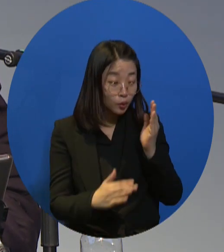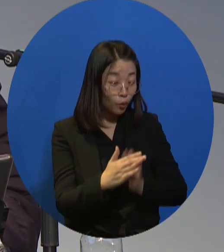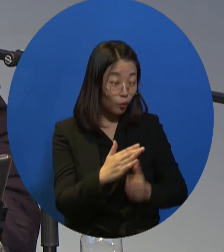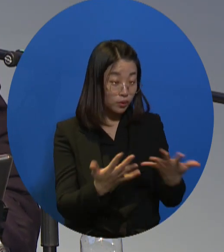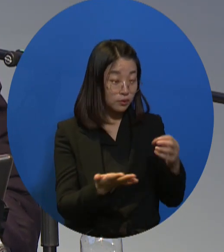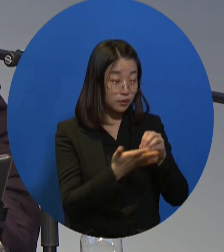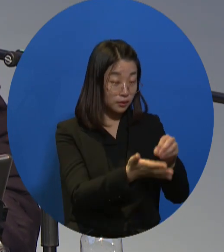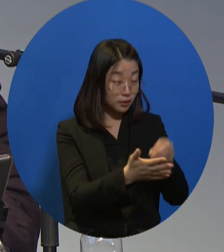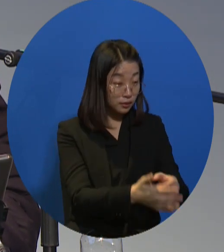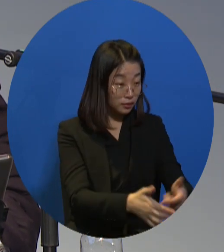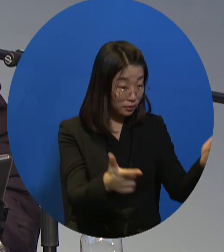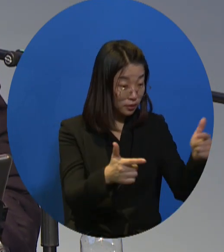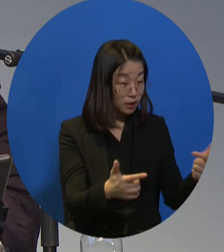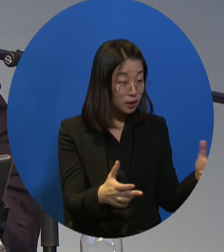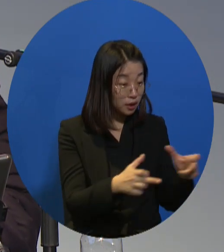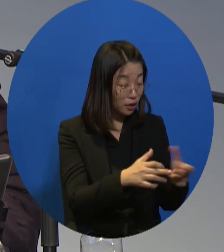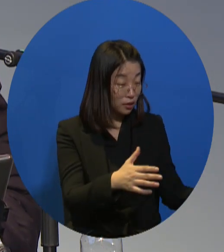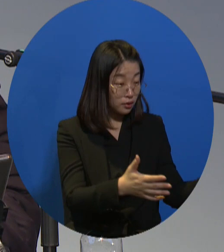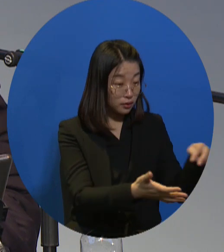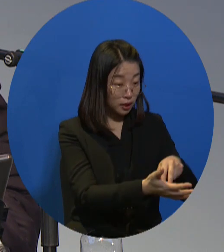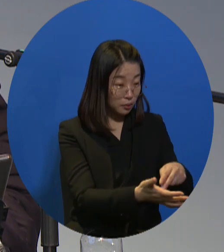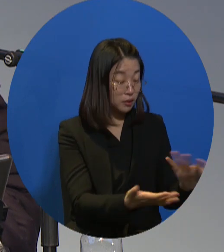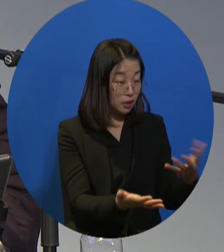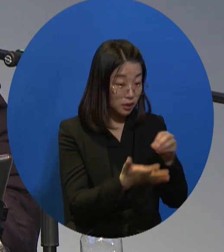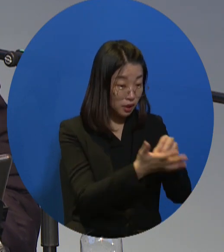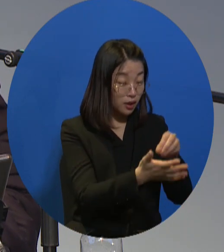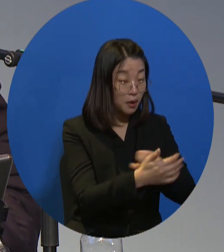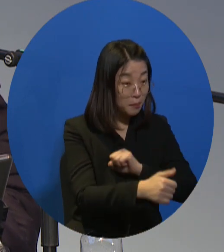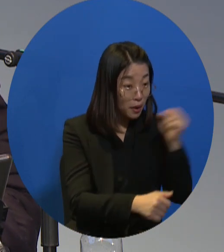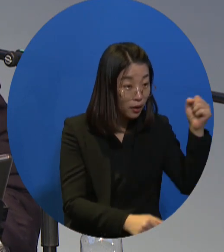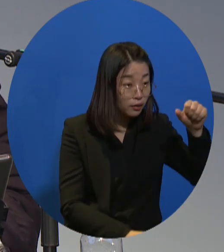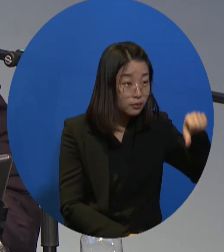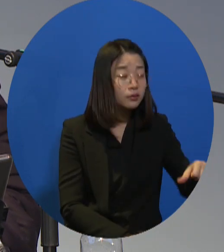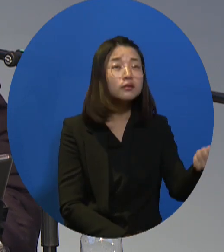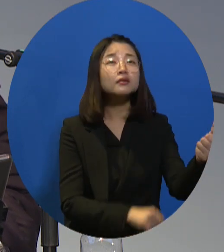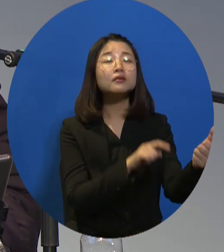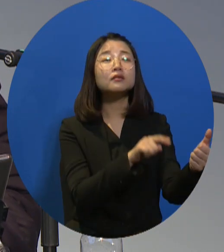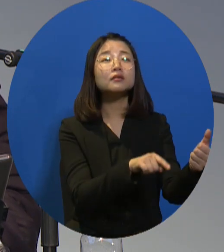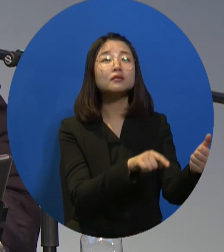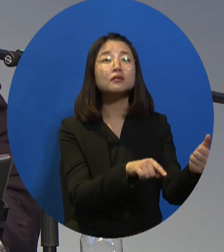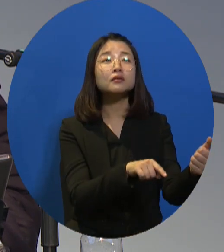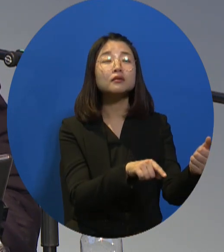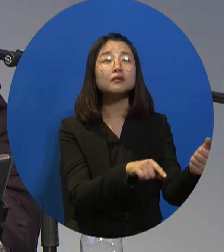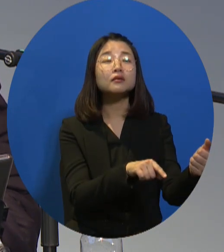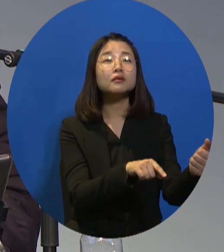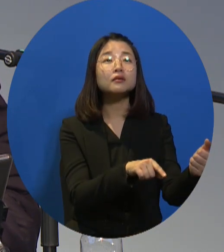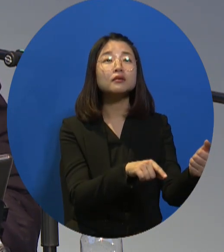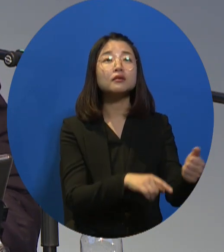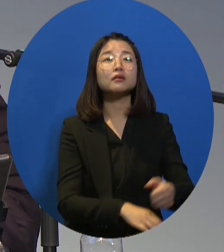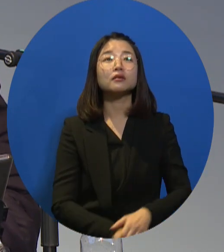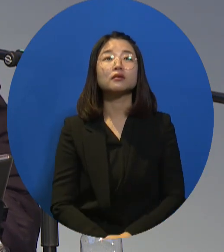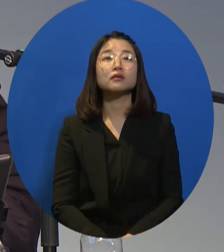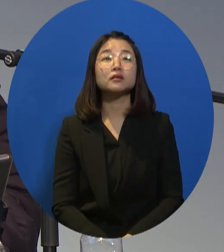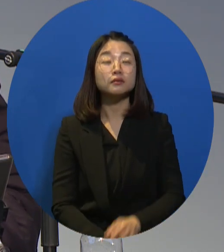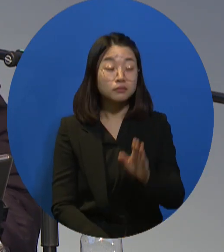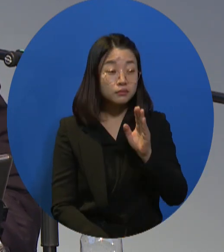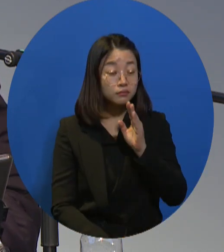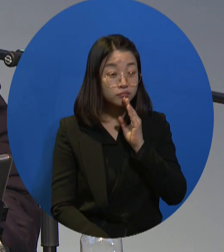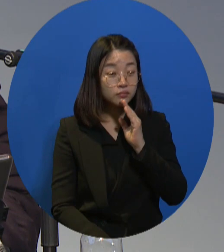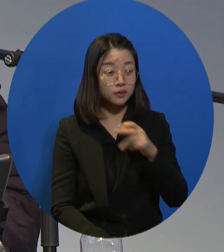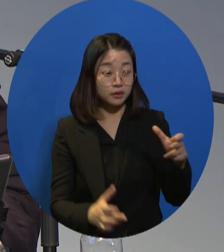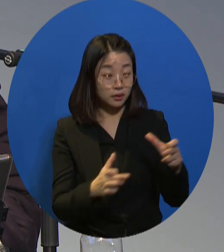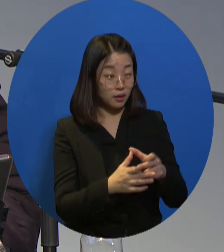such promise was kept. And I wonder if such jobs were also for disabled persons.